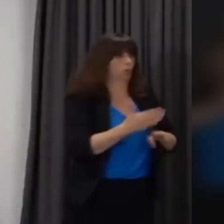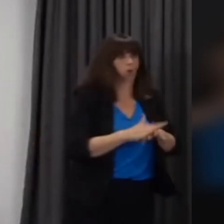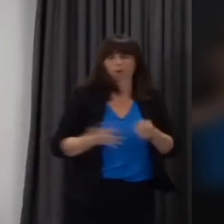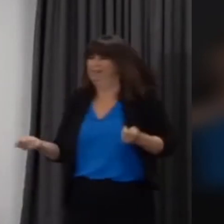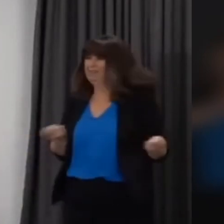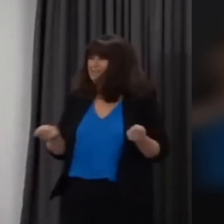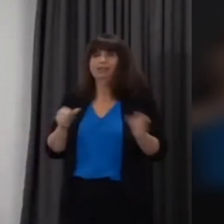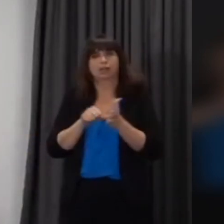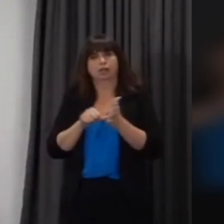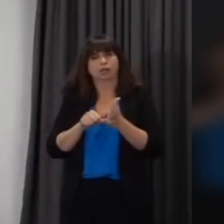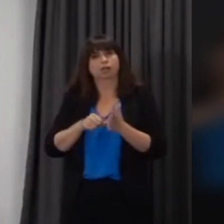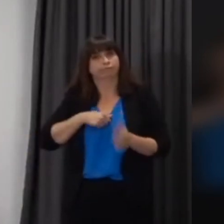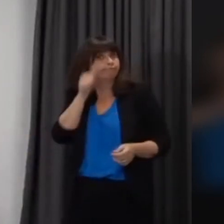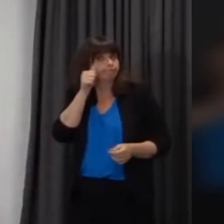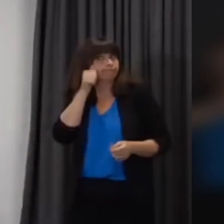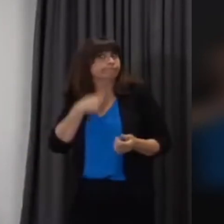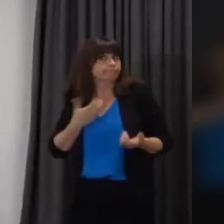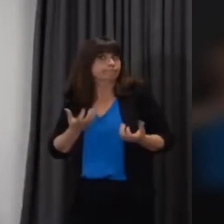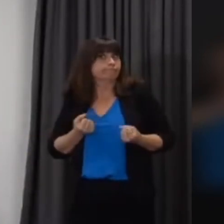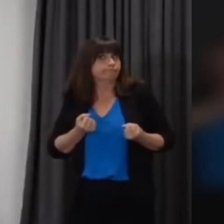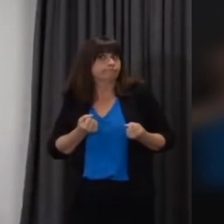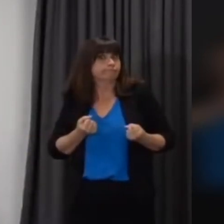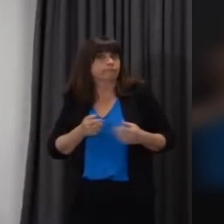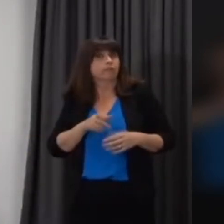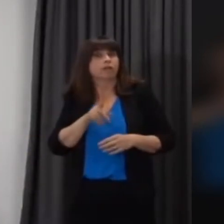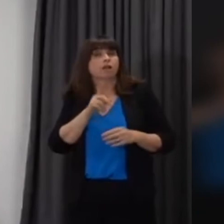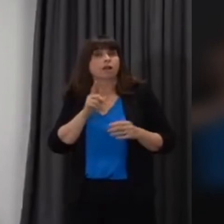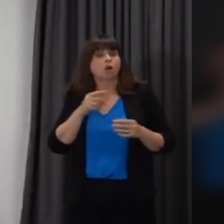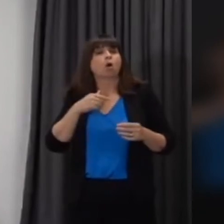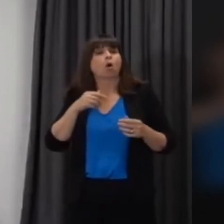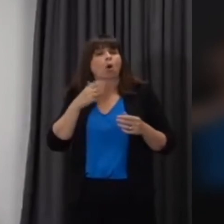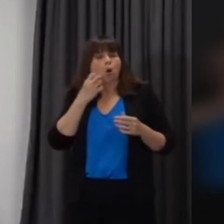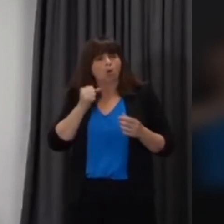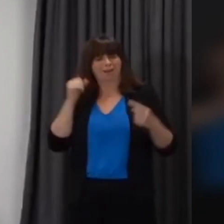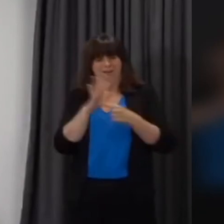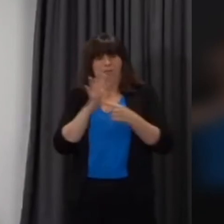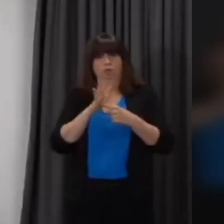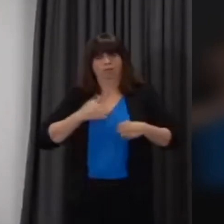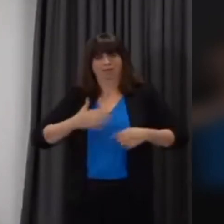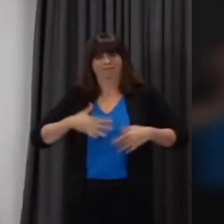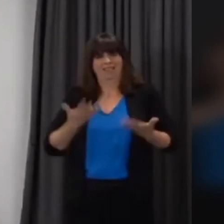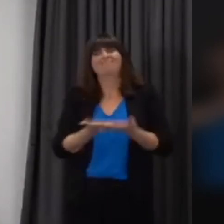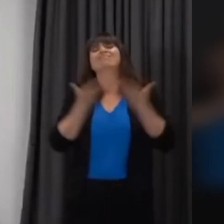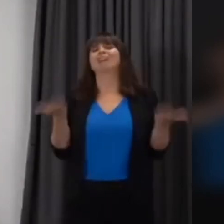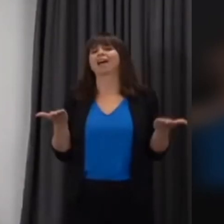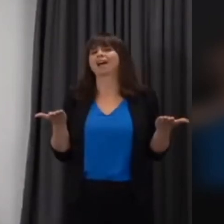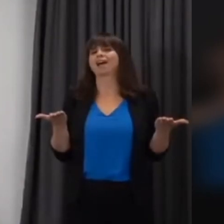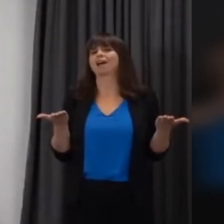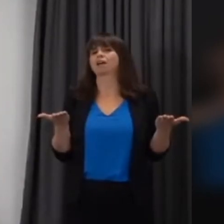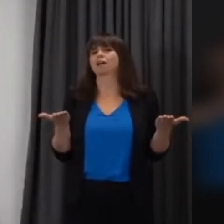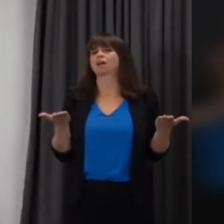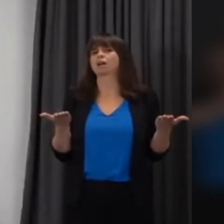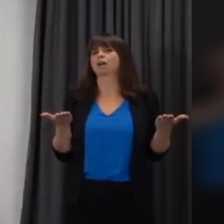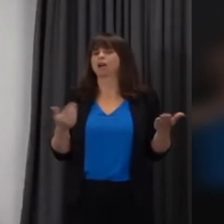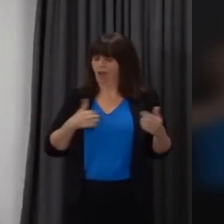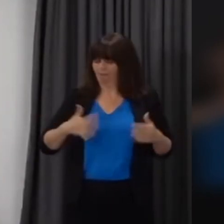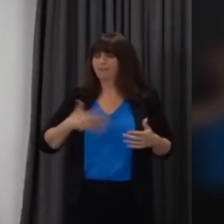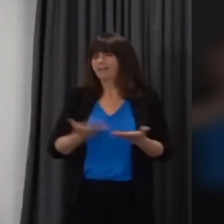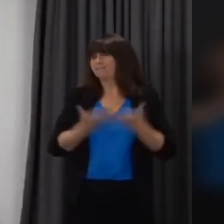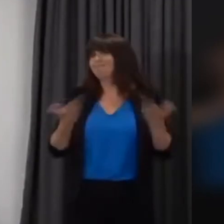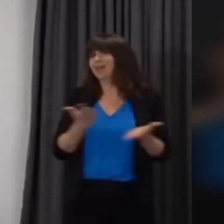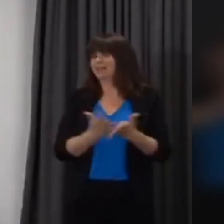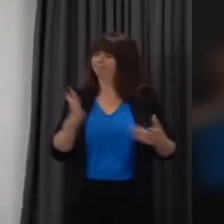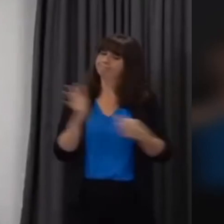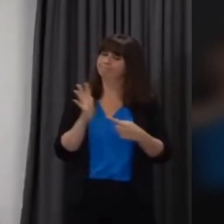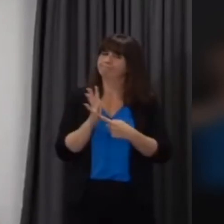children uh in the round the principle of equity has always been really important to me and it will continue to be important to me as we make decisions